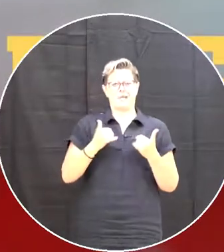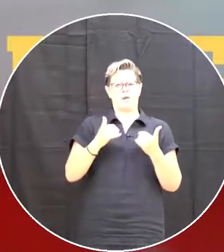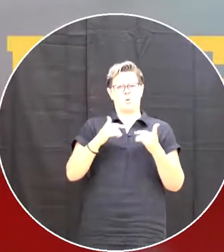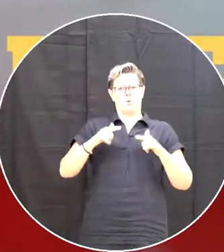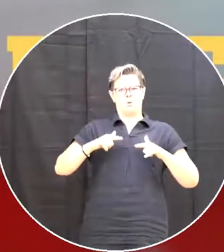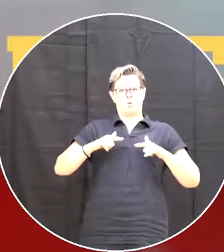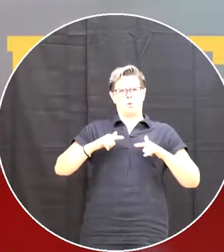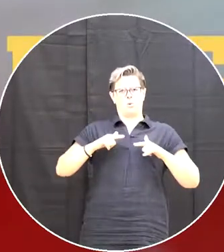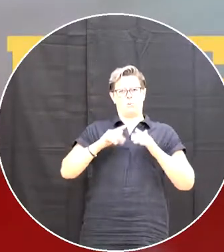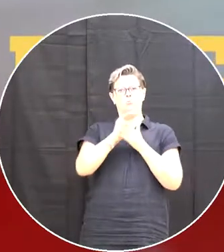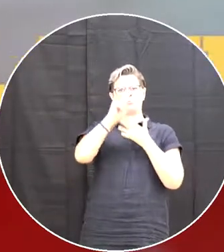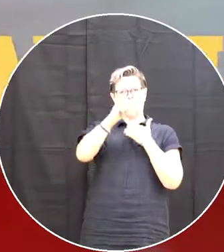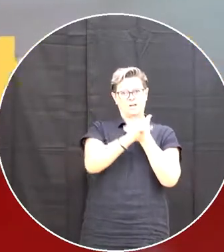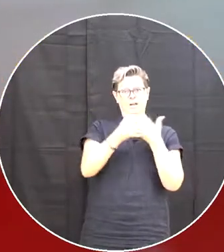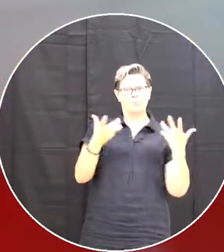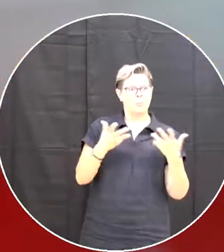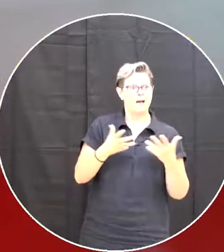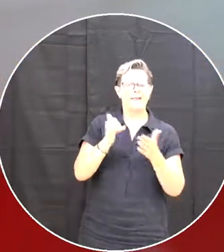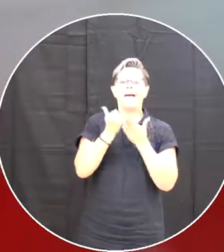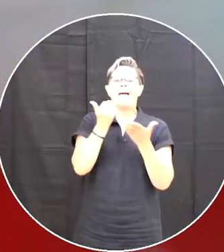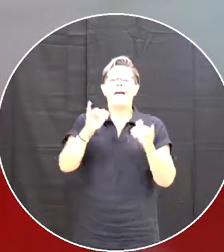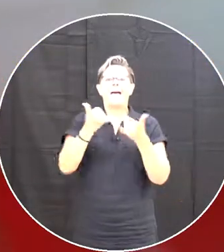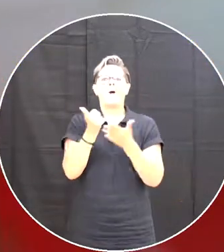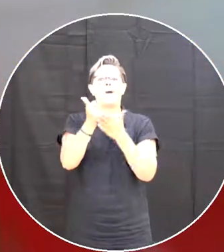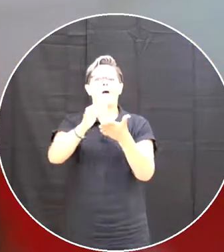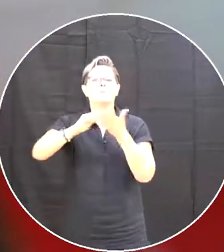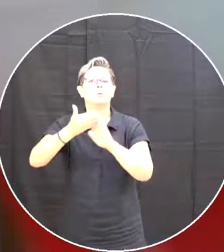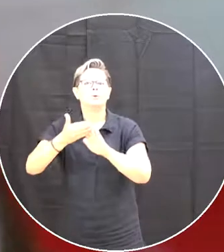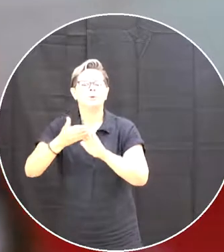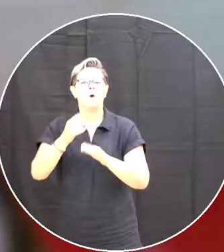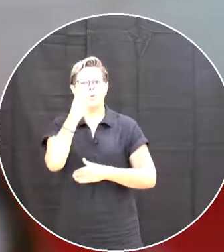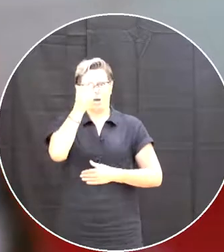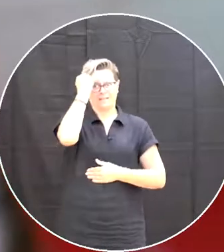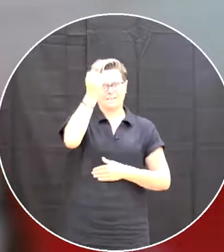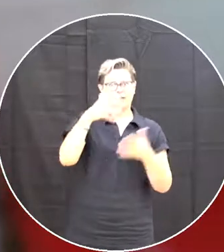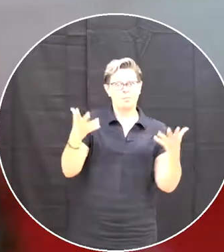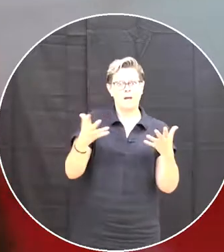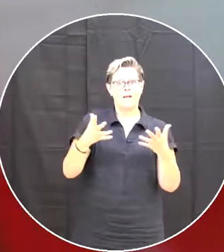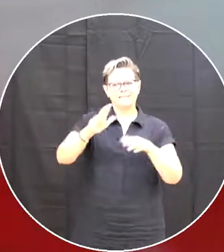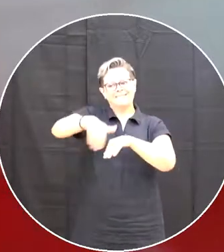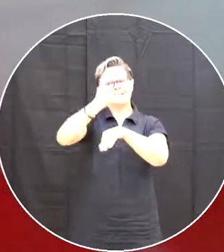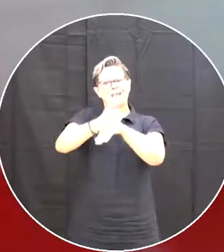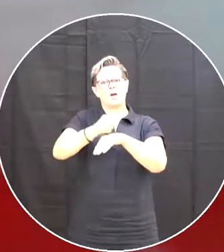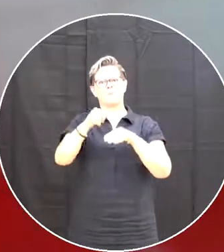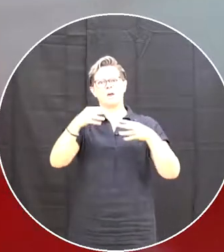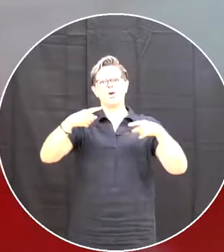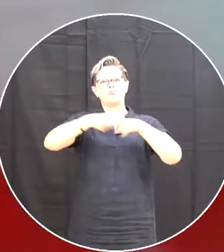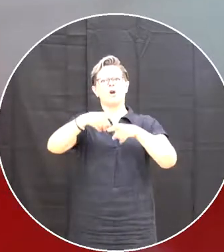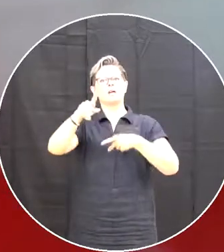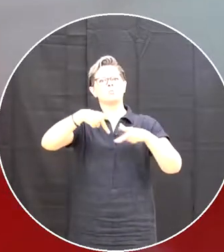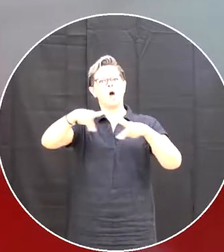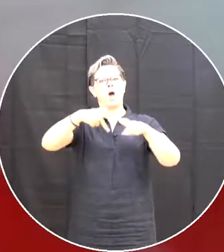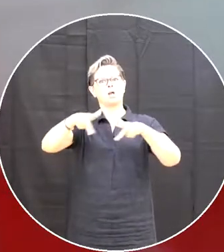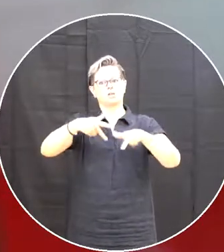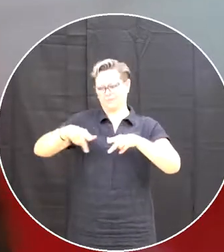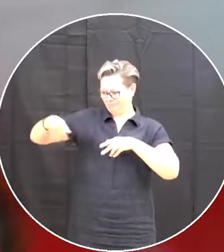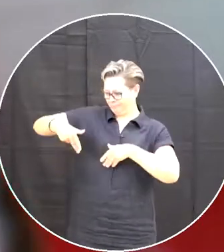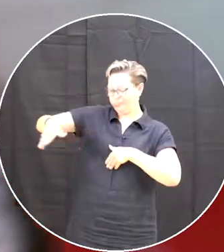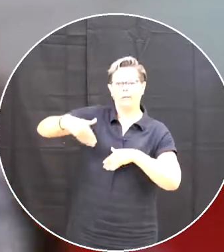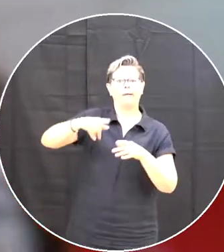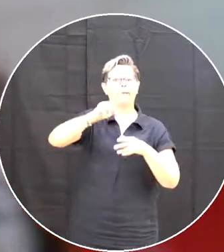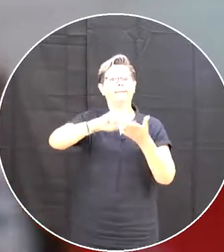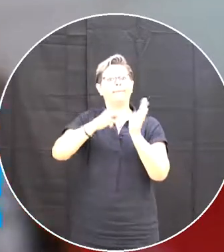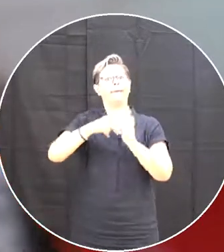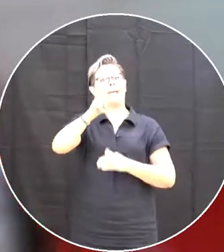our communities of current Crazy, right? One of our ideas was to install a crosswalk But we learned it is much harder than just taking paint And